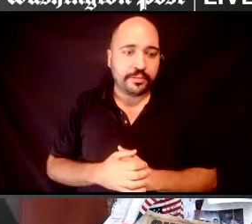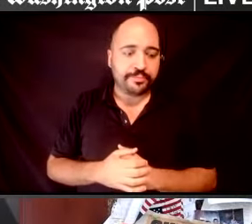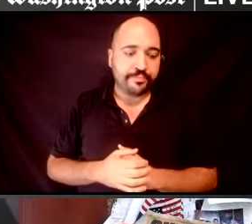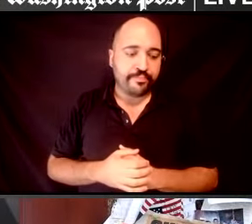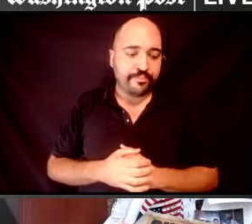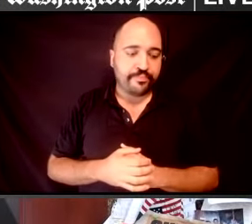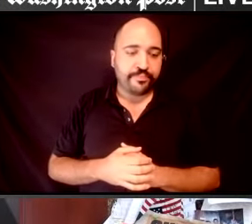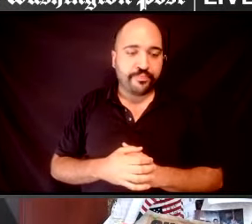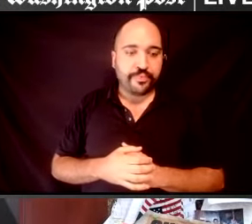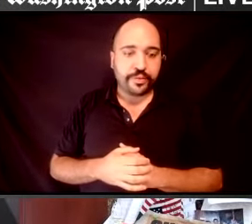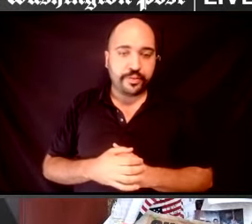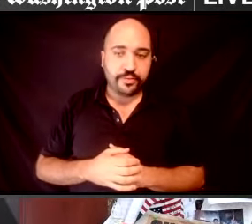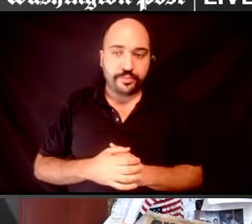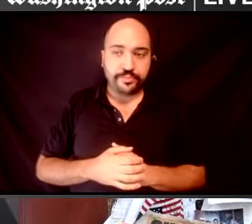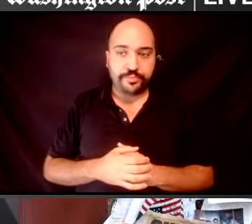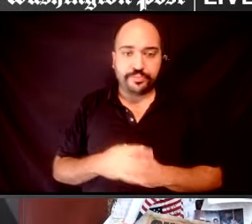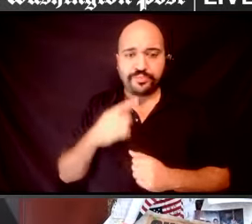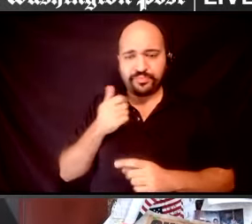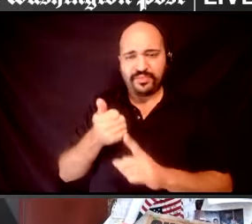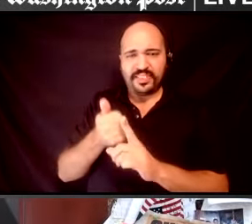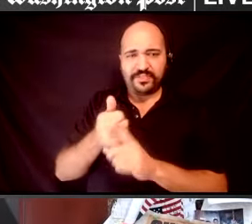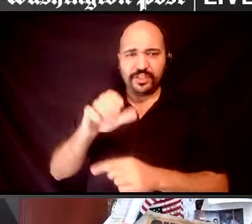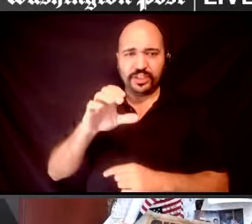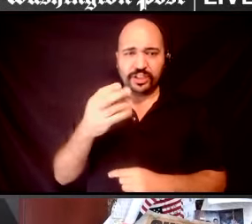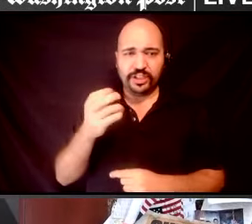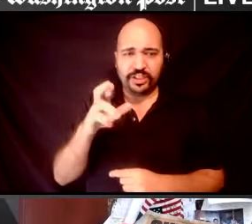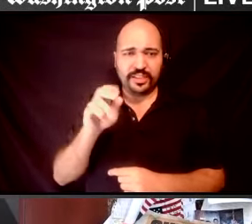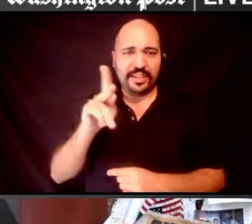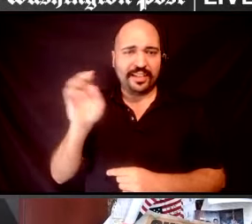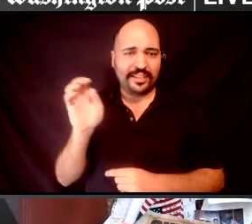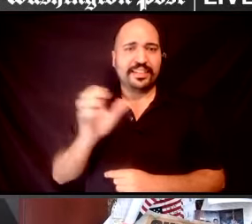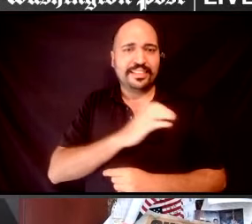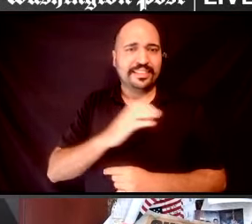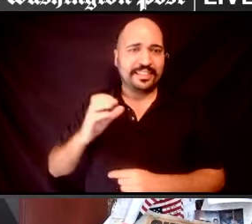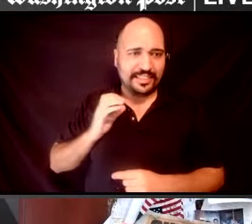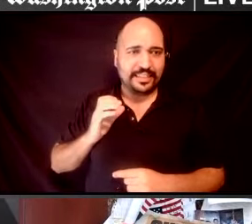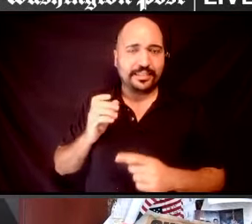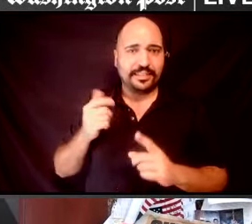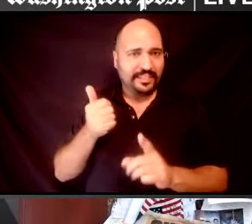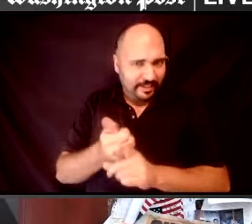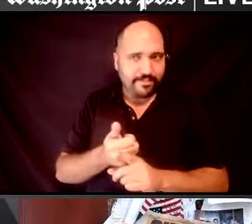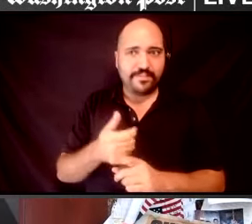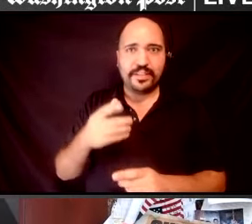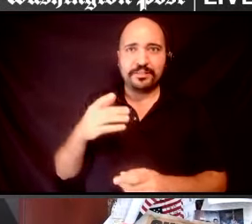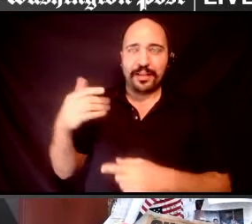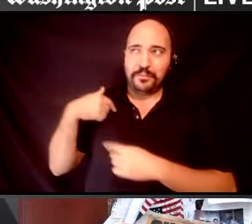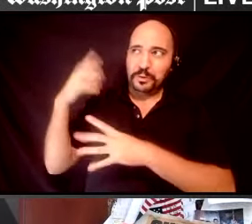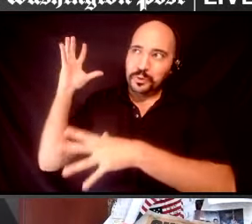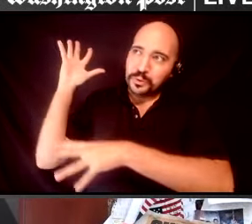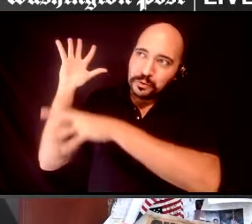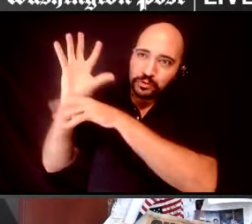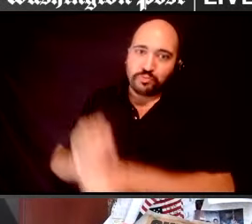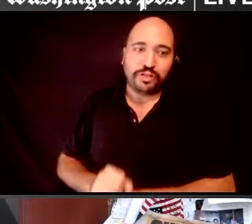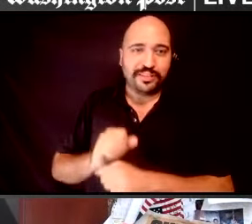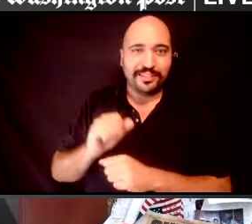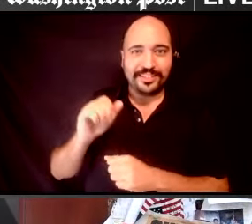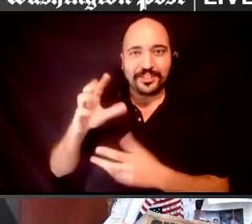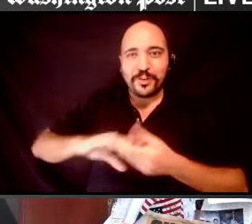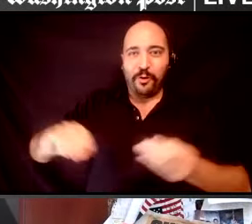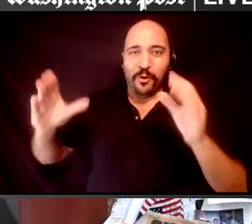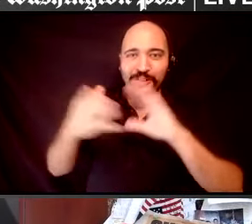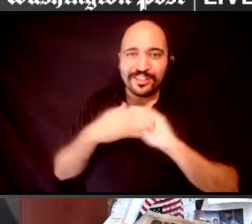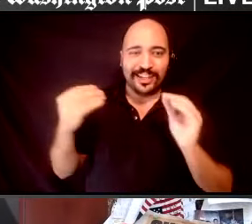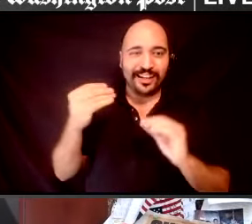You are a Cherokee citizen and come from this tremendous tradition of, of storytelling. How has that